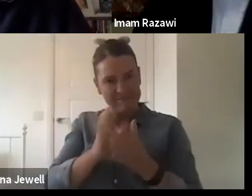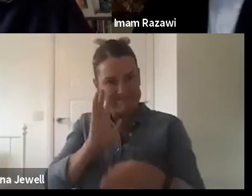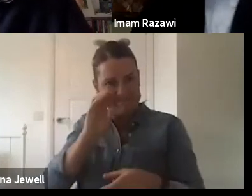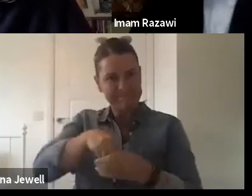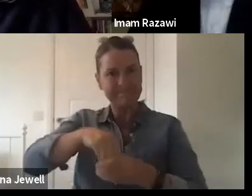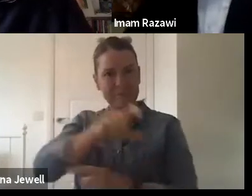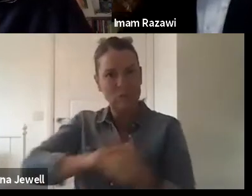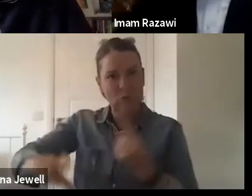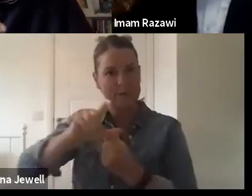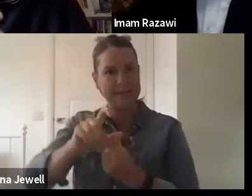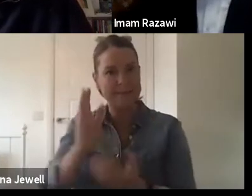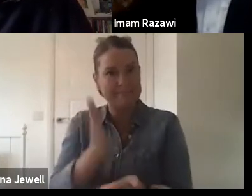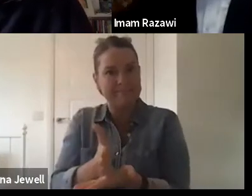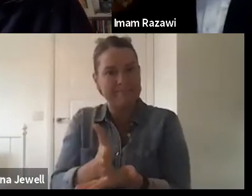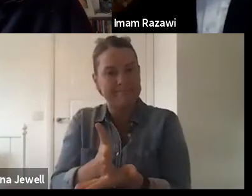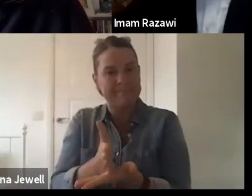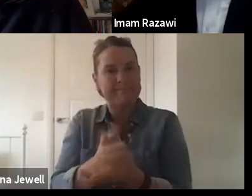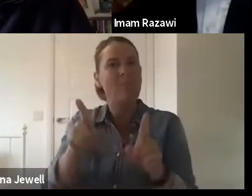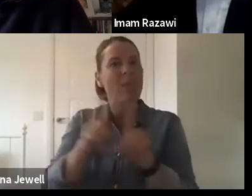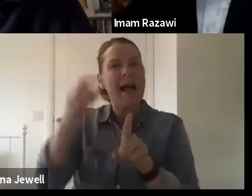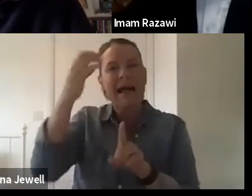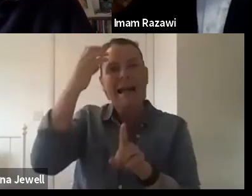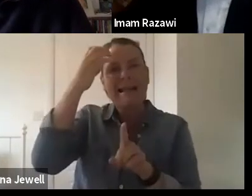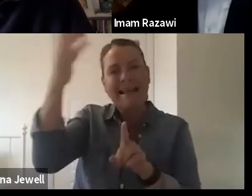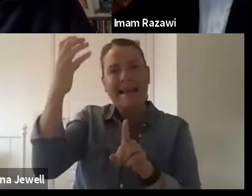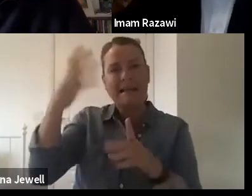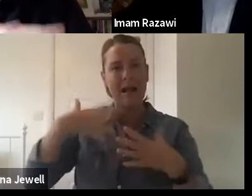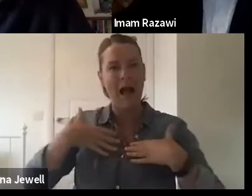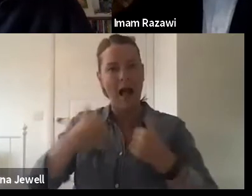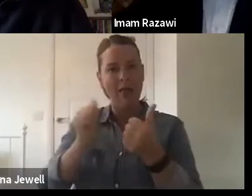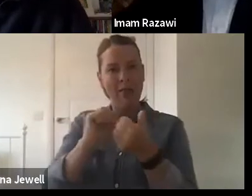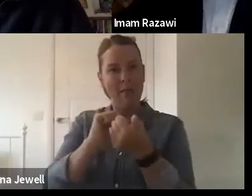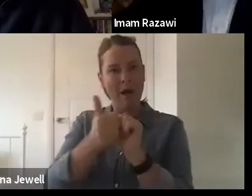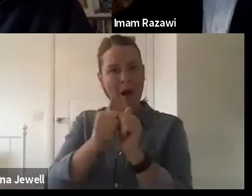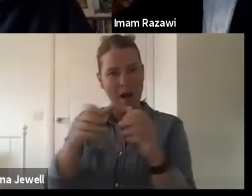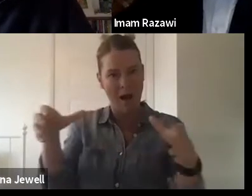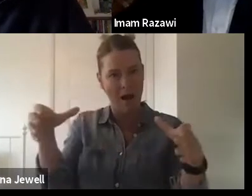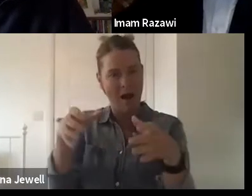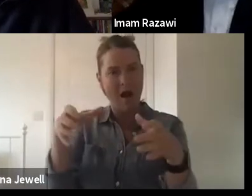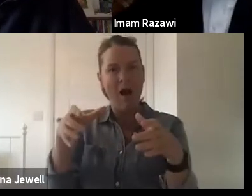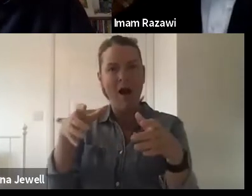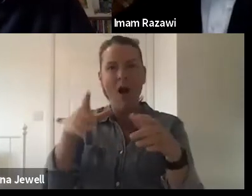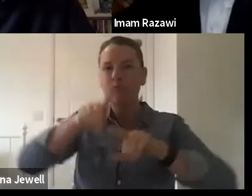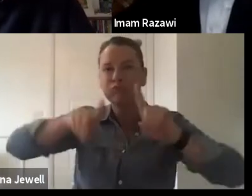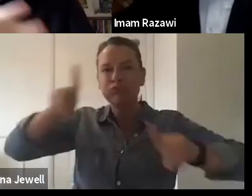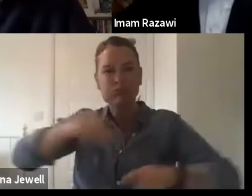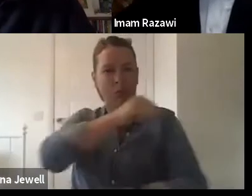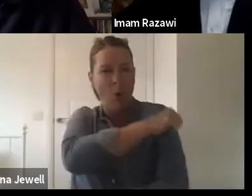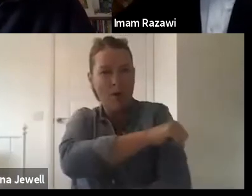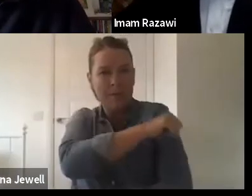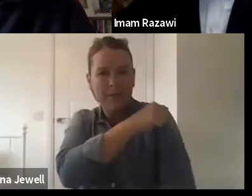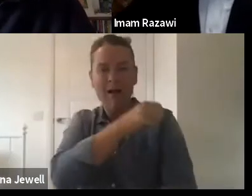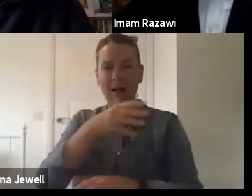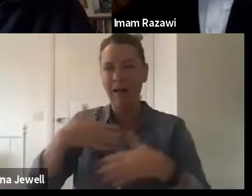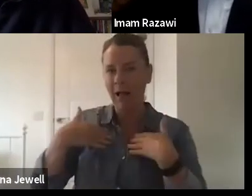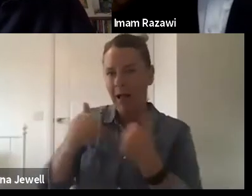example, it has King's Health Partners, which is a large community of hospitals and other health partners surrounding